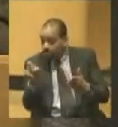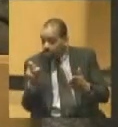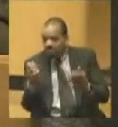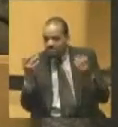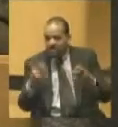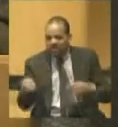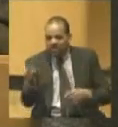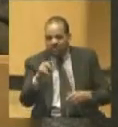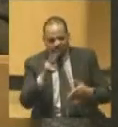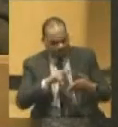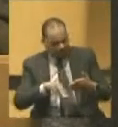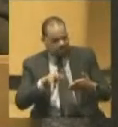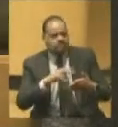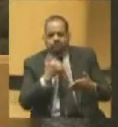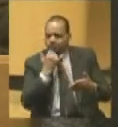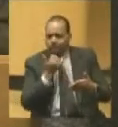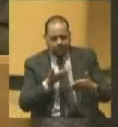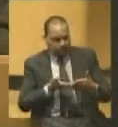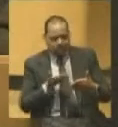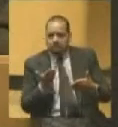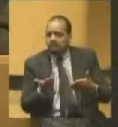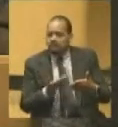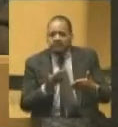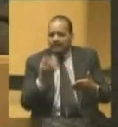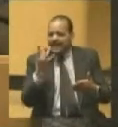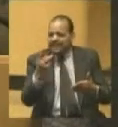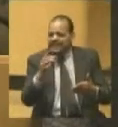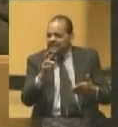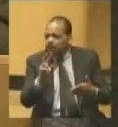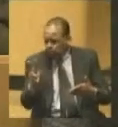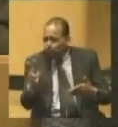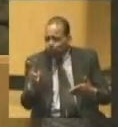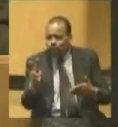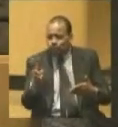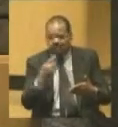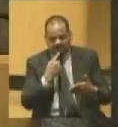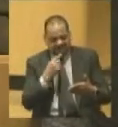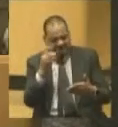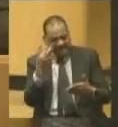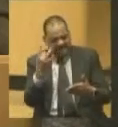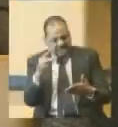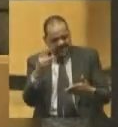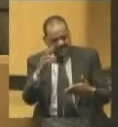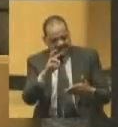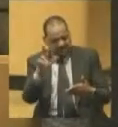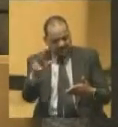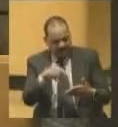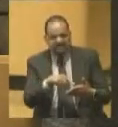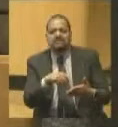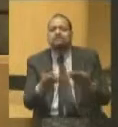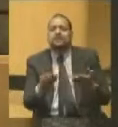You're thinking, surely, Mark meant to say 1862, or maybe 1864. Everybody knows